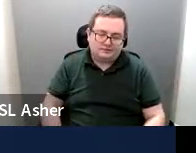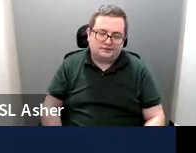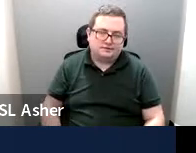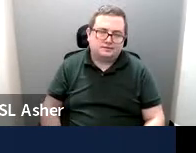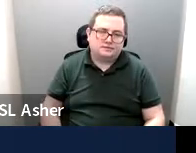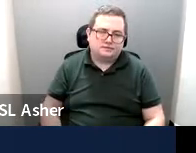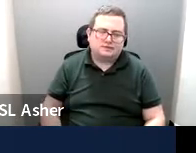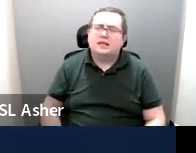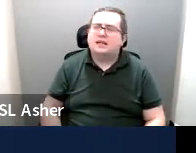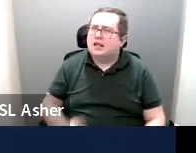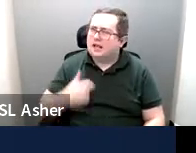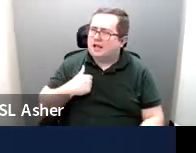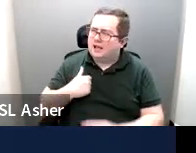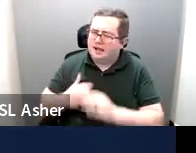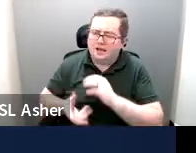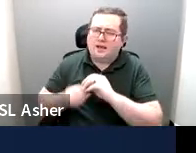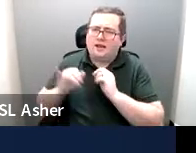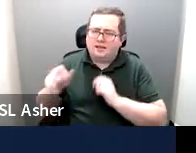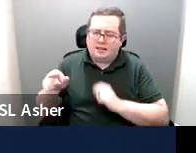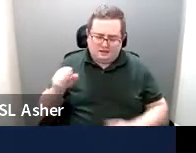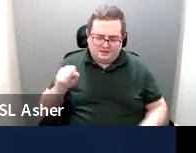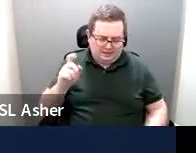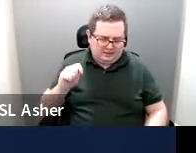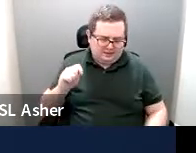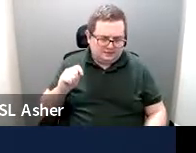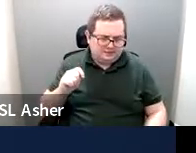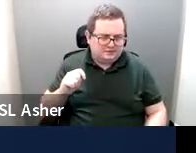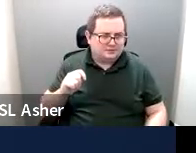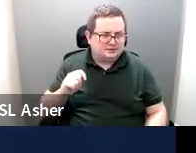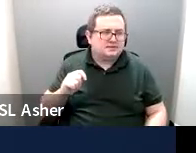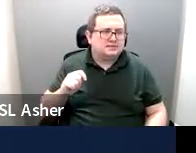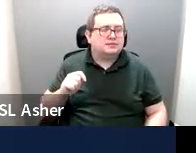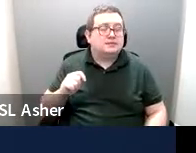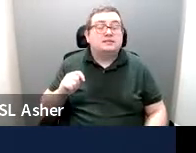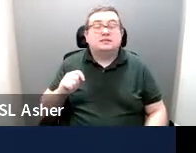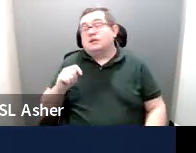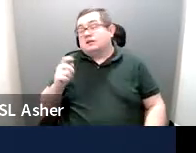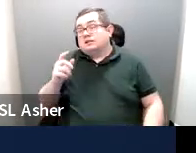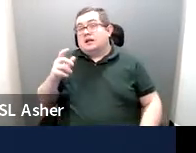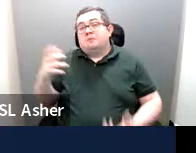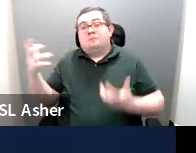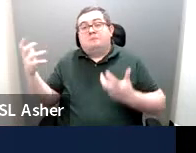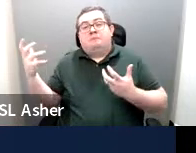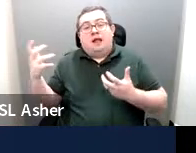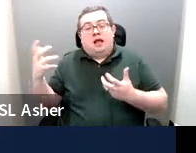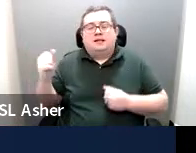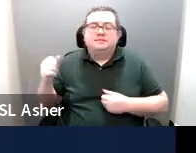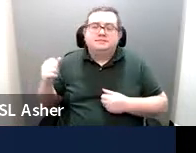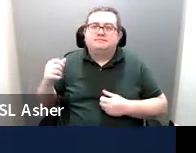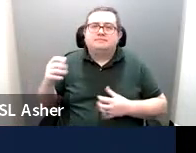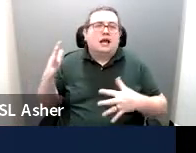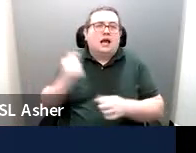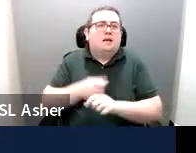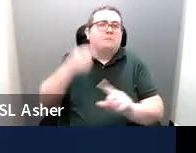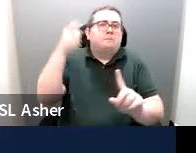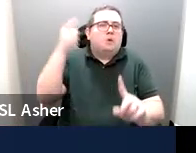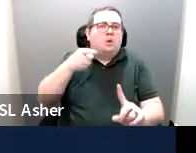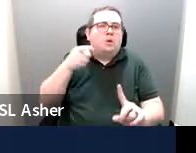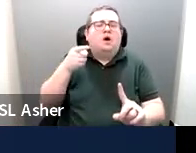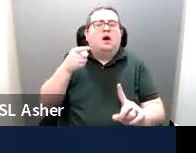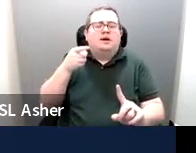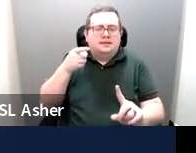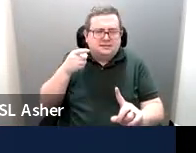Yeah. If I can just add to that, uh, Scott, um, uh, it's, it's basically coming down to the fact that you want to,